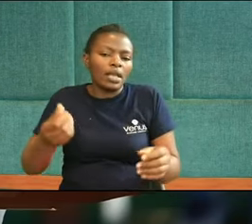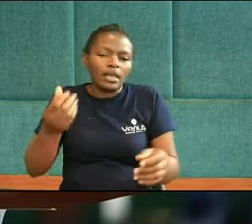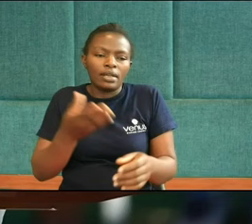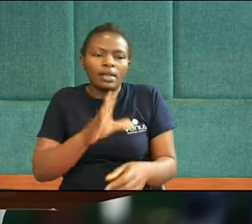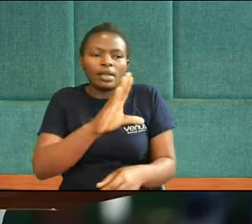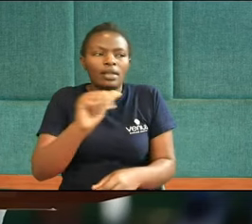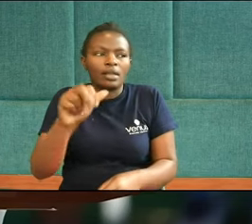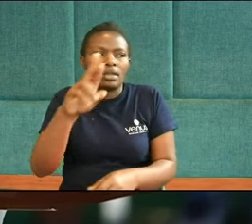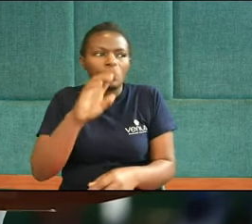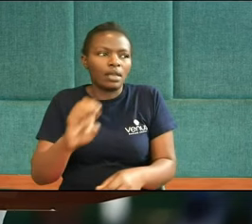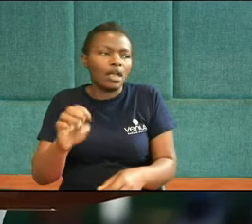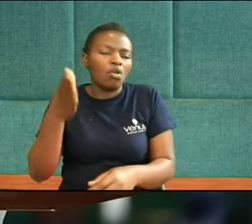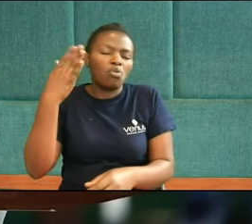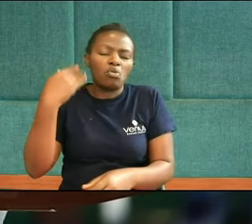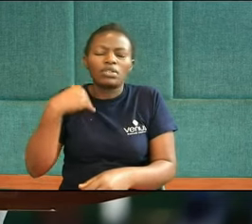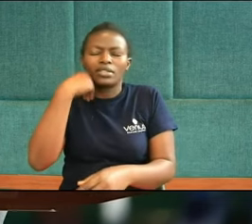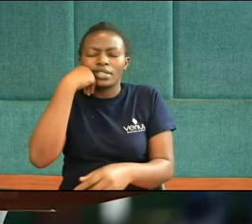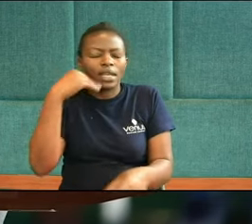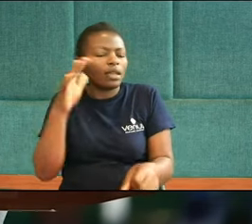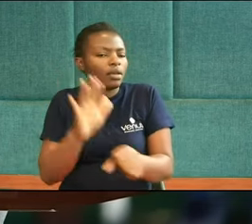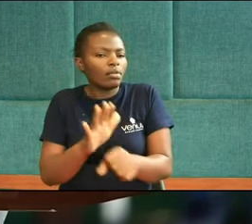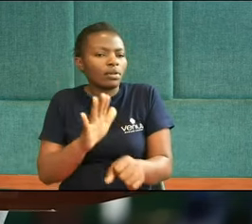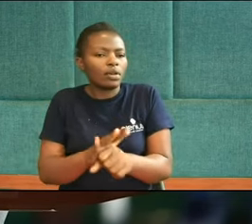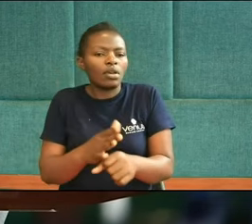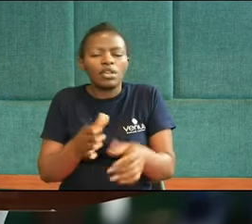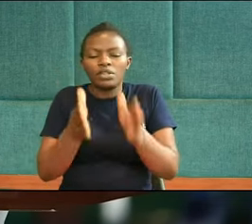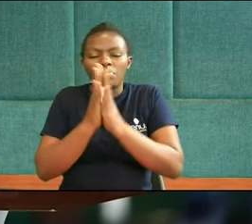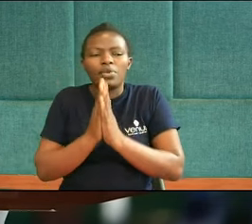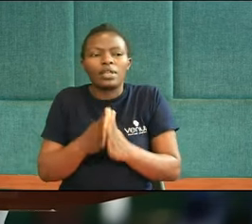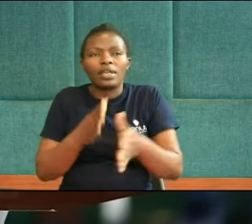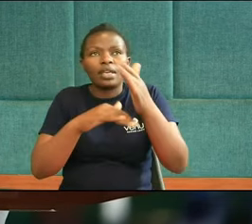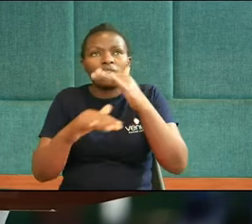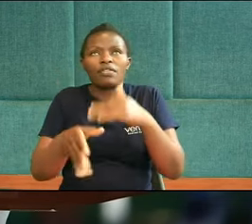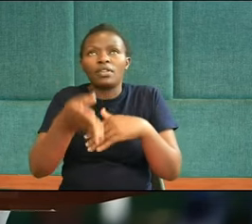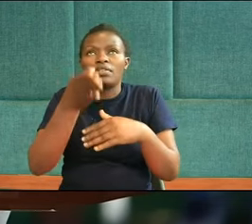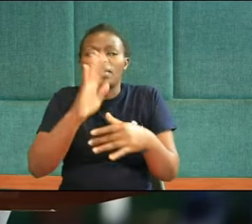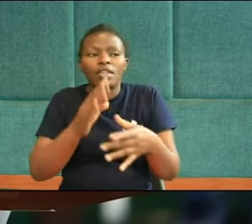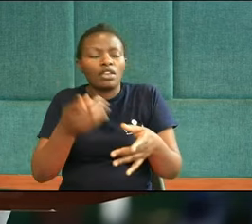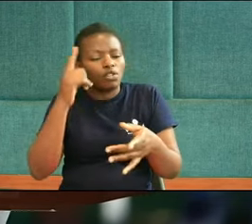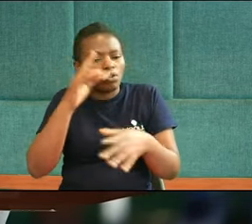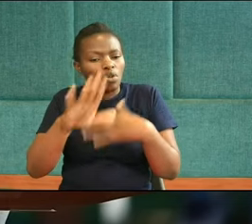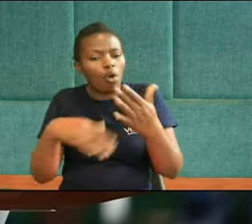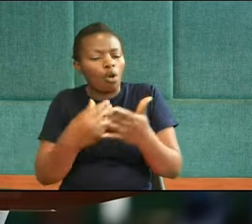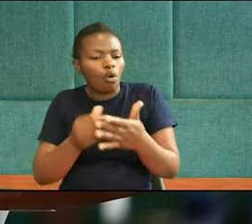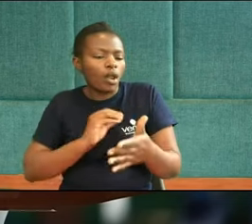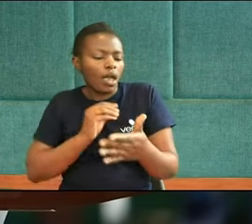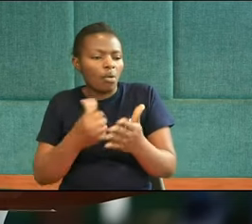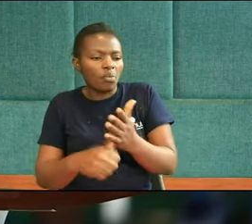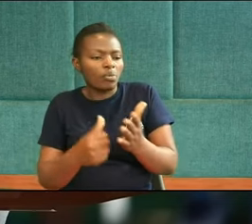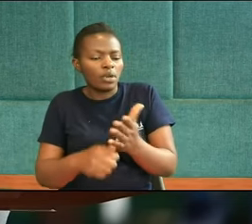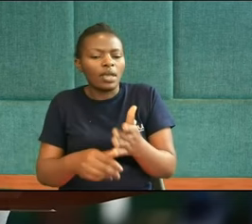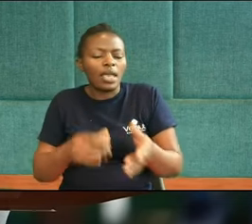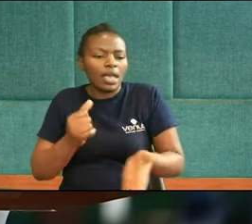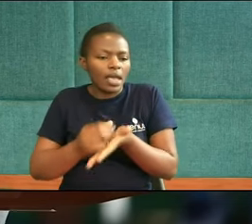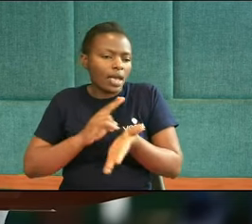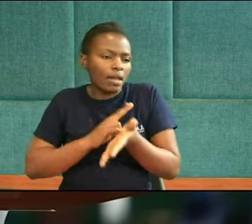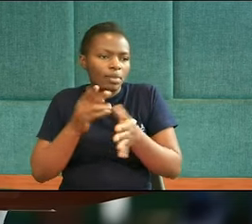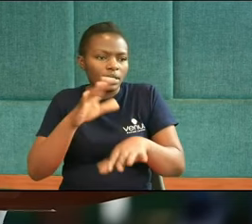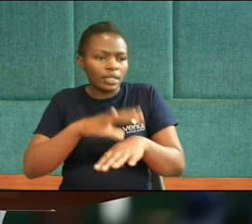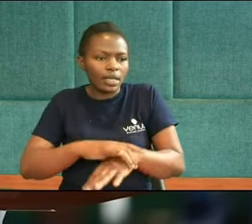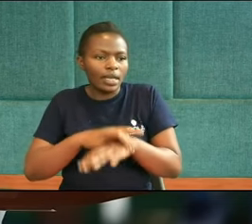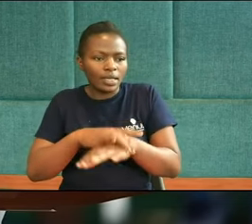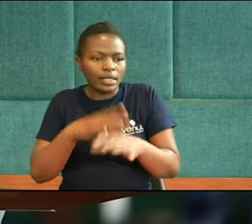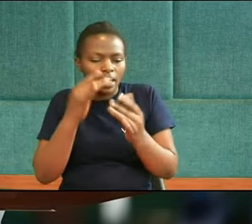prayed, Heavenly Father, you know all our problems and we need a new school. Please allow us to get a new school. She prayed